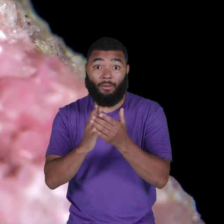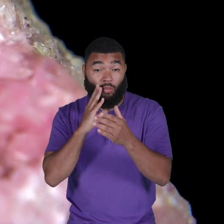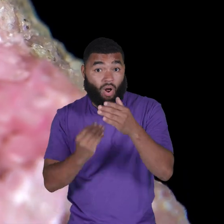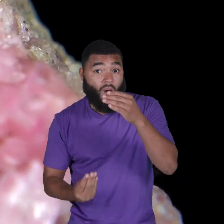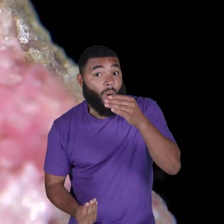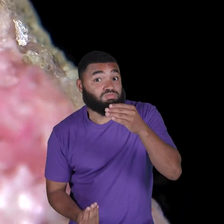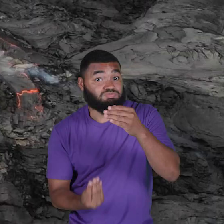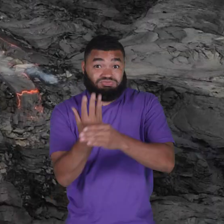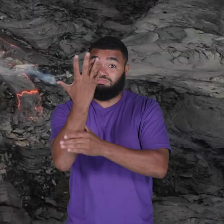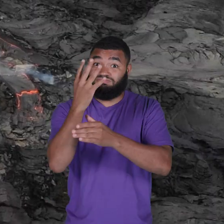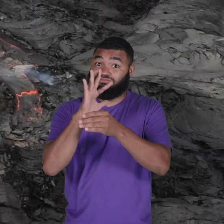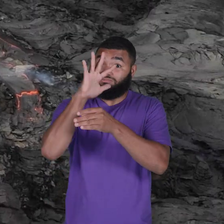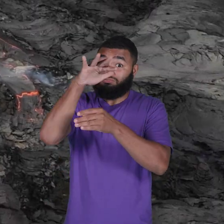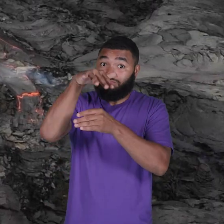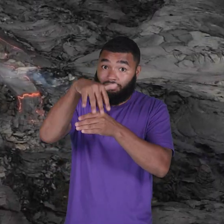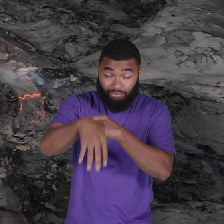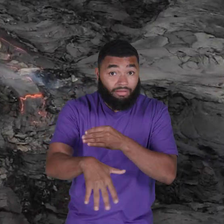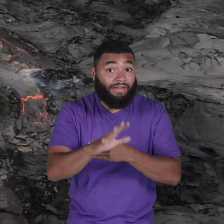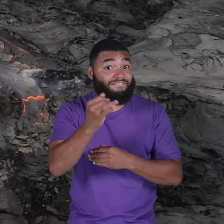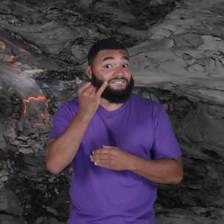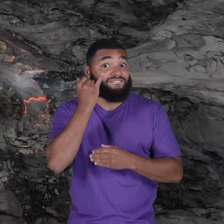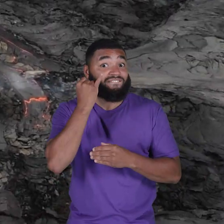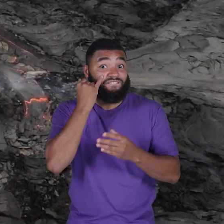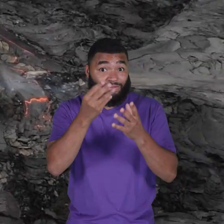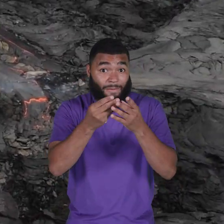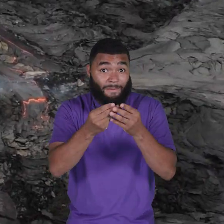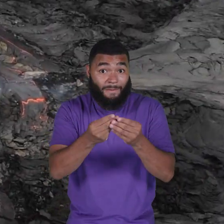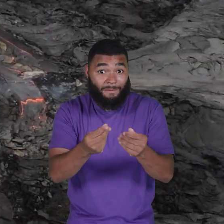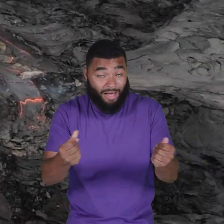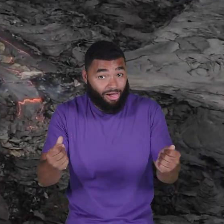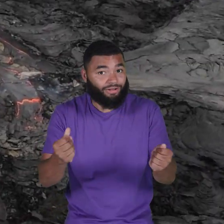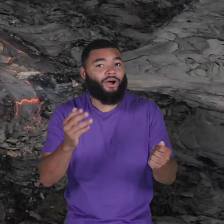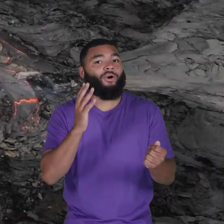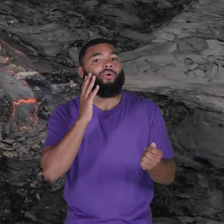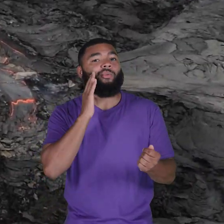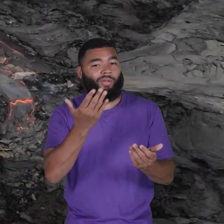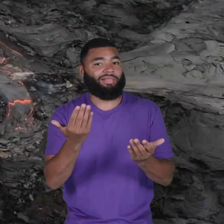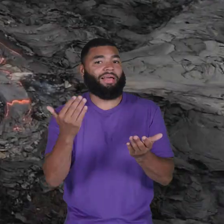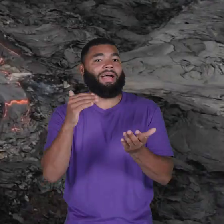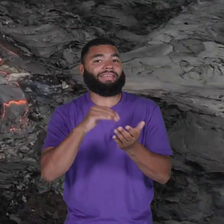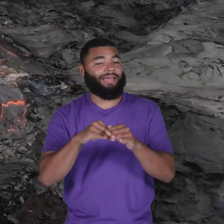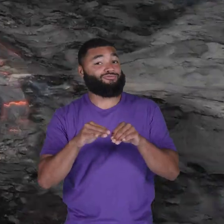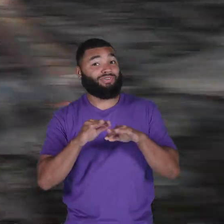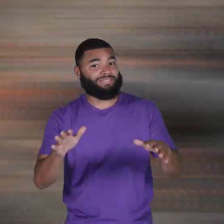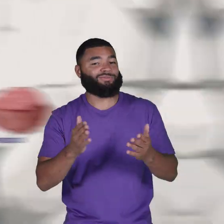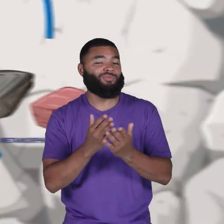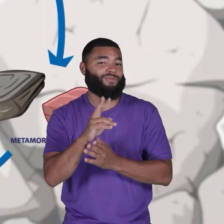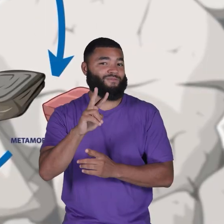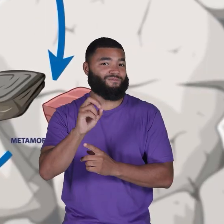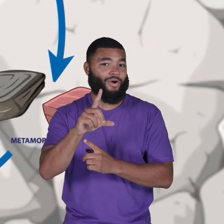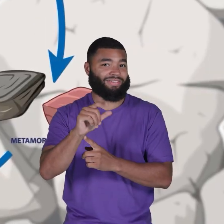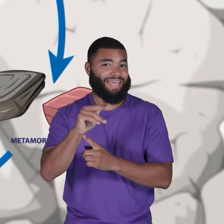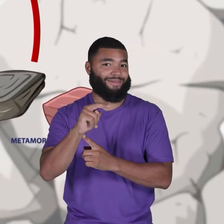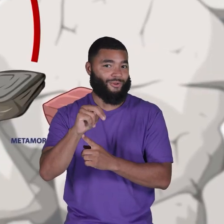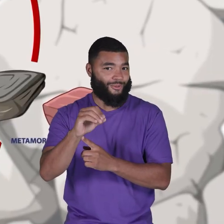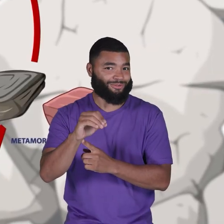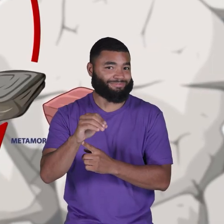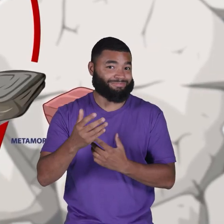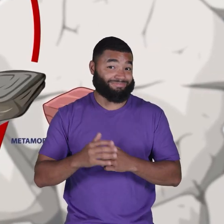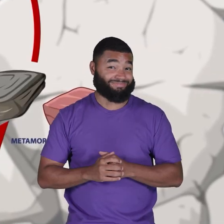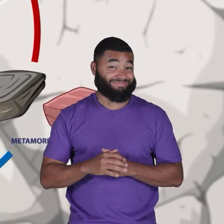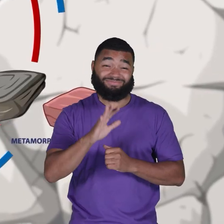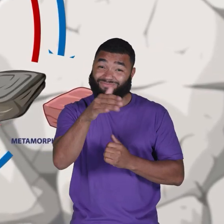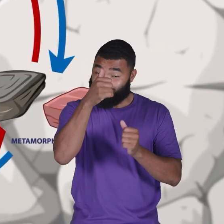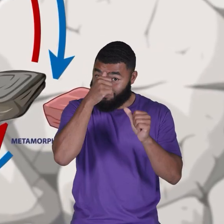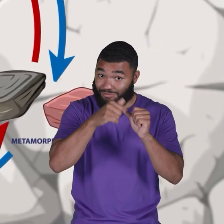Earth's surface, and if they melt, they get released again through volcanic activity. 7. that